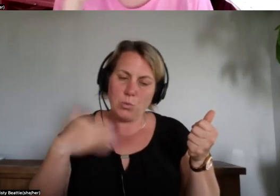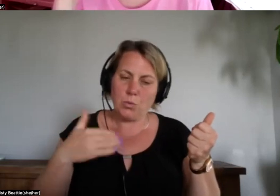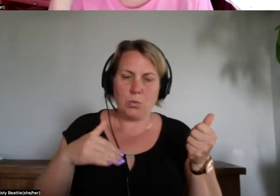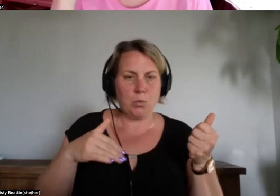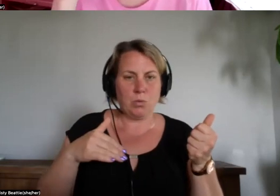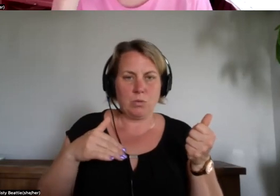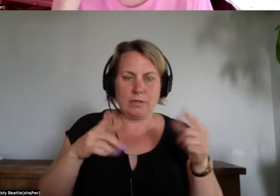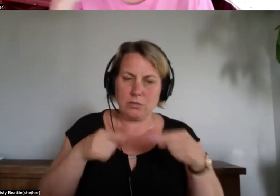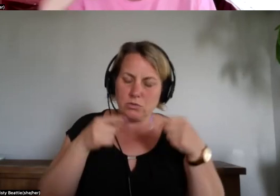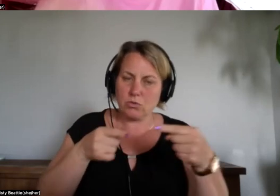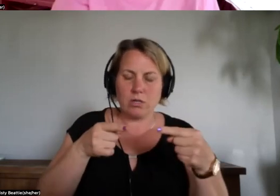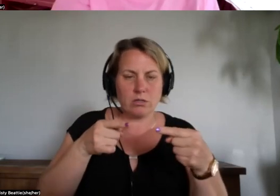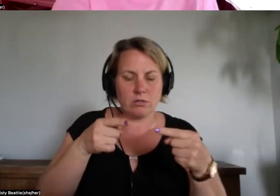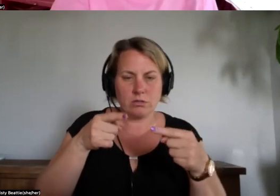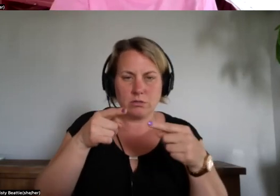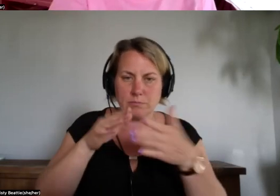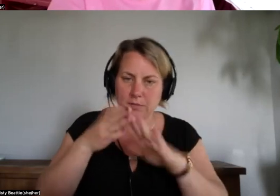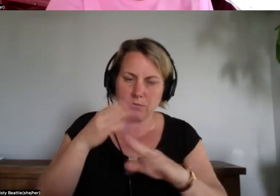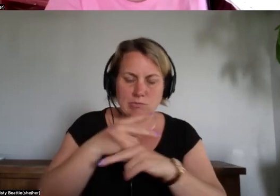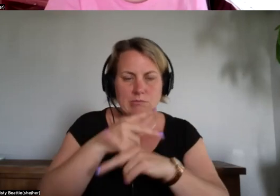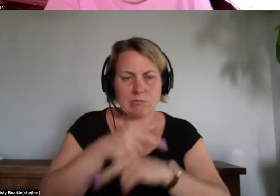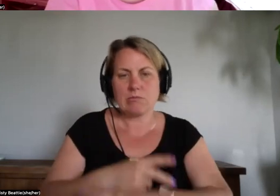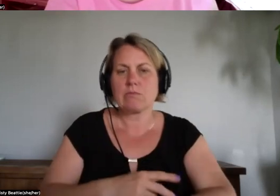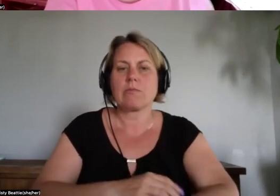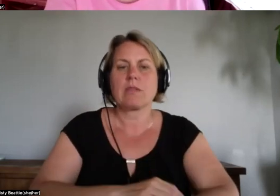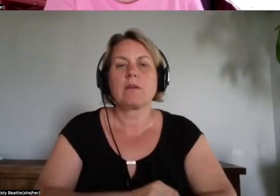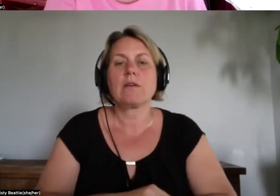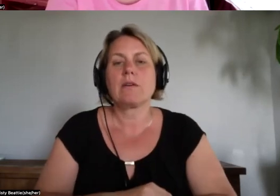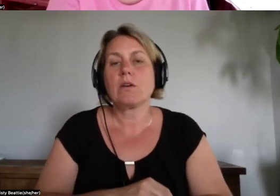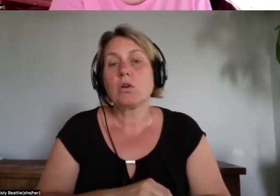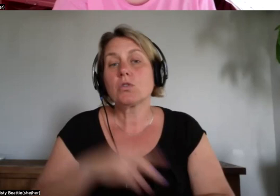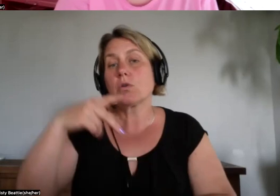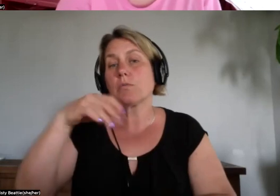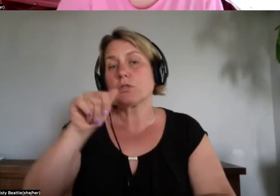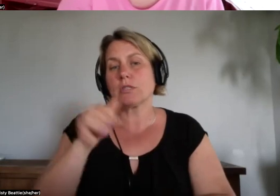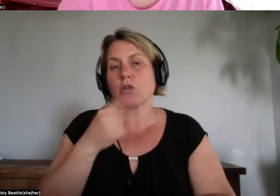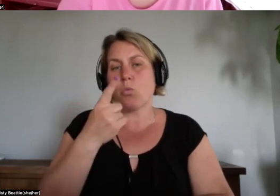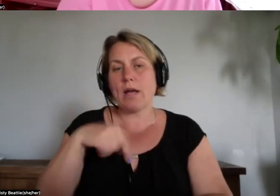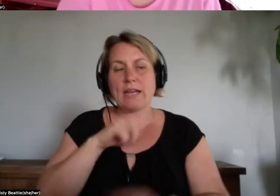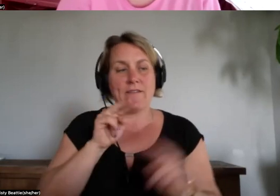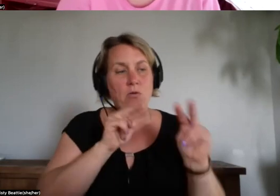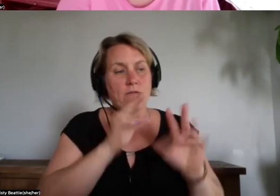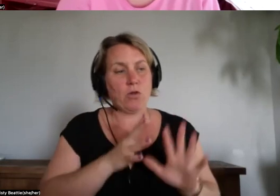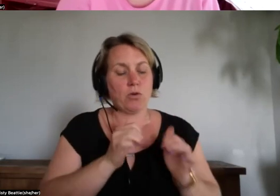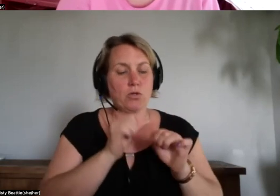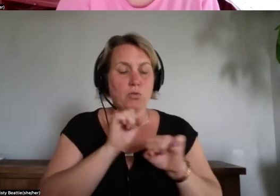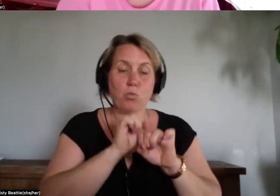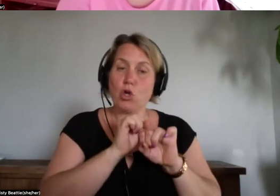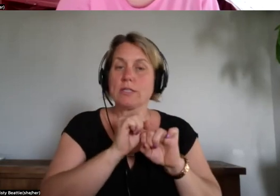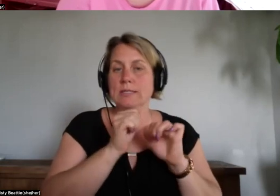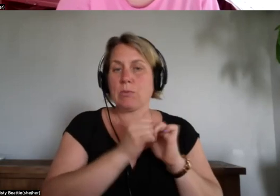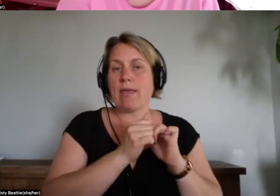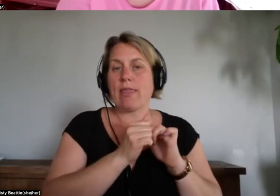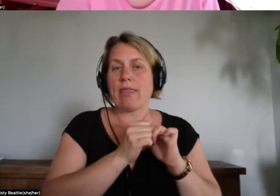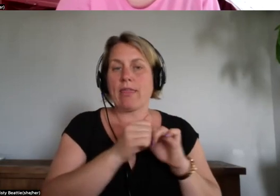so patricia um one of our viewers today works with homeless young adults and um